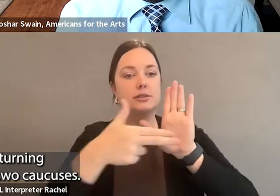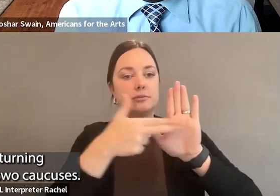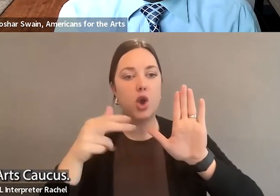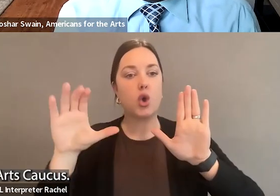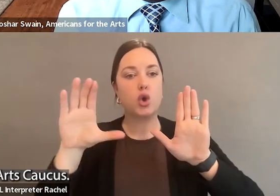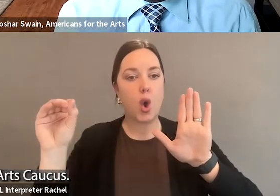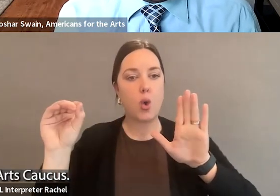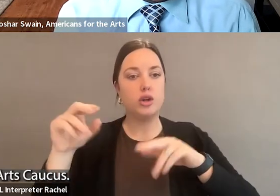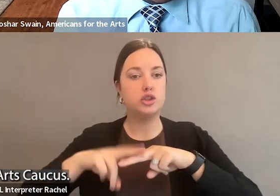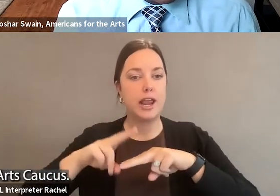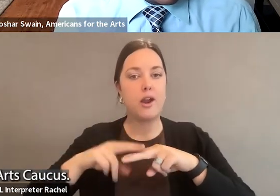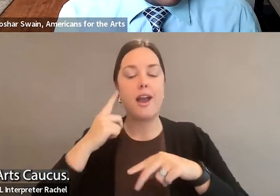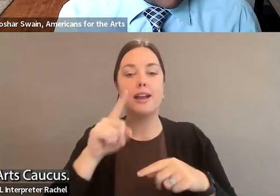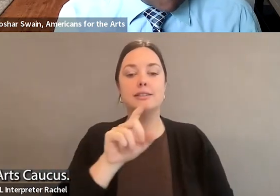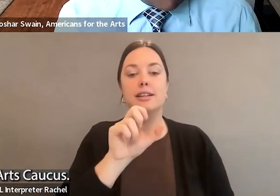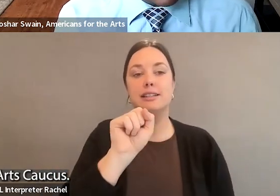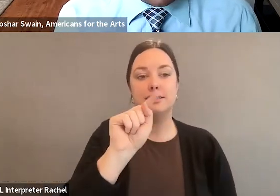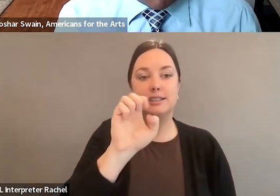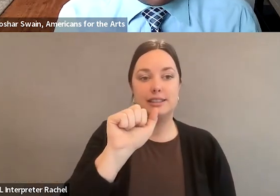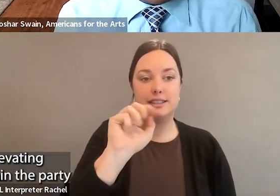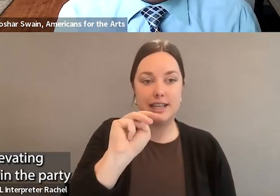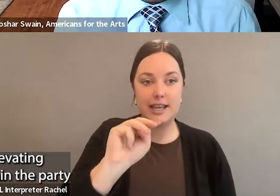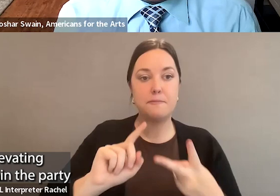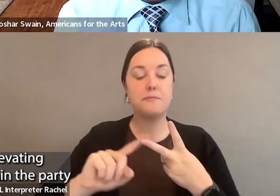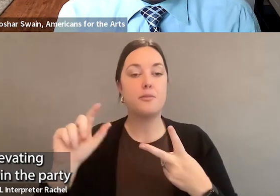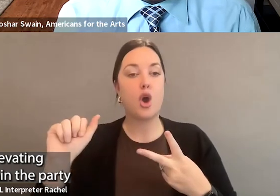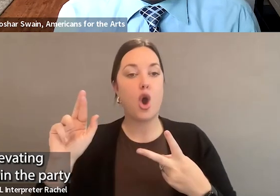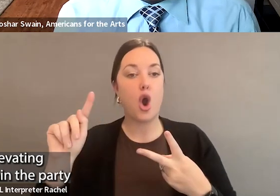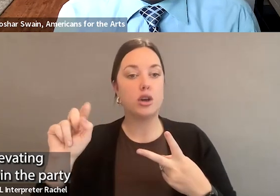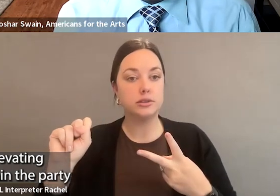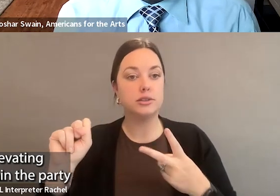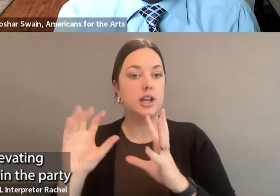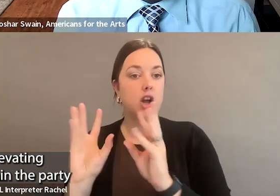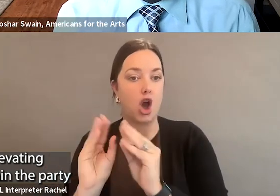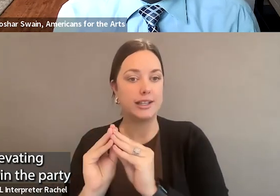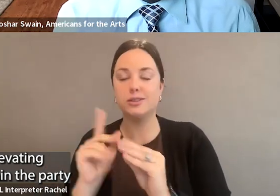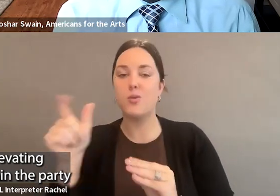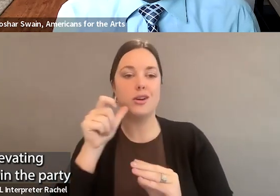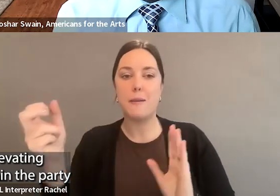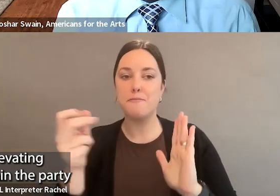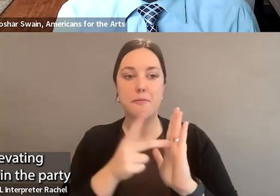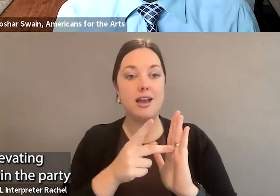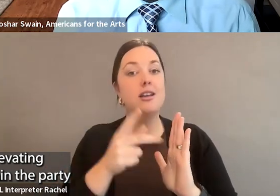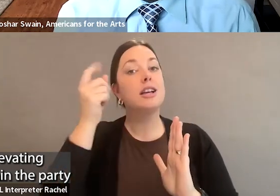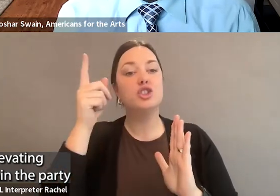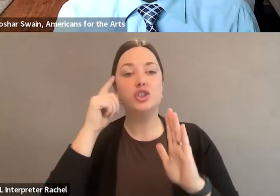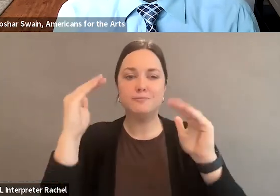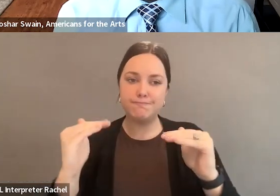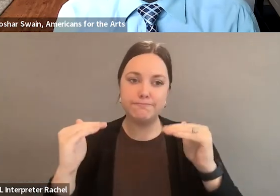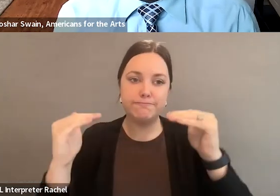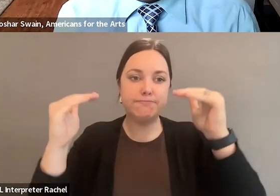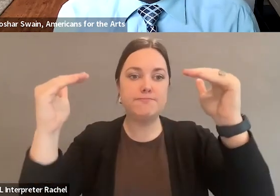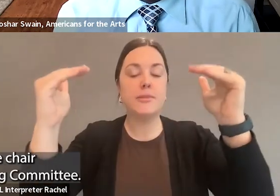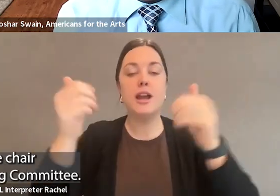caucuses, the STEAM Caucus and the Arts Caucus. And in fact, she's elevating to a very high level within the party